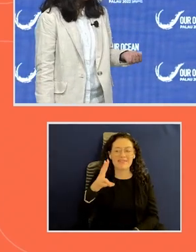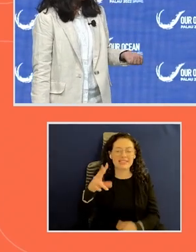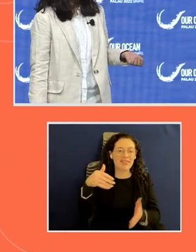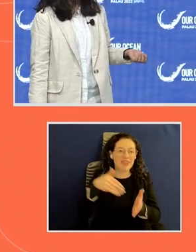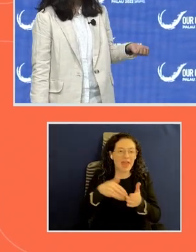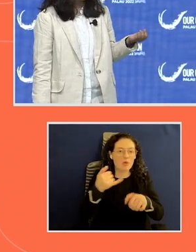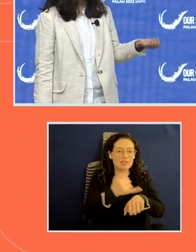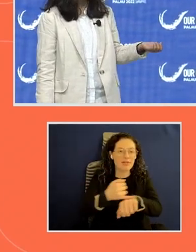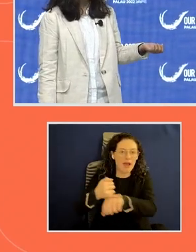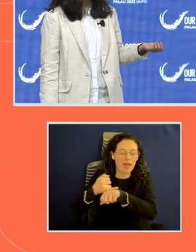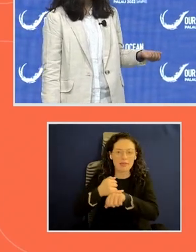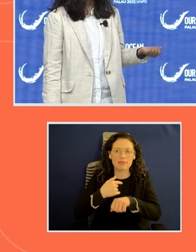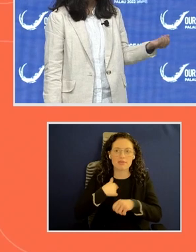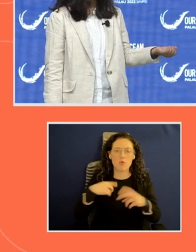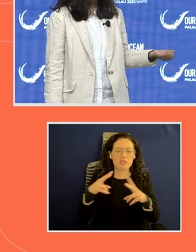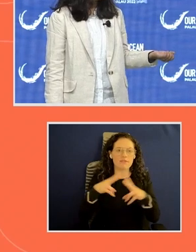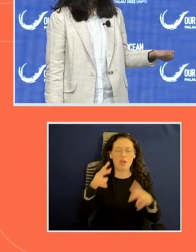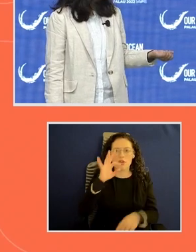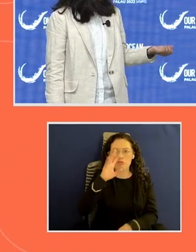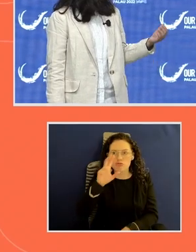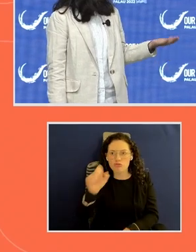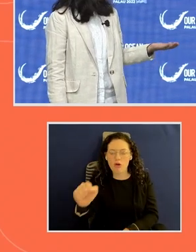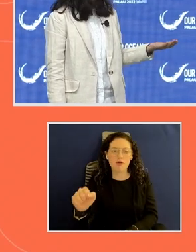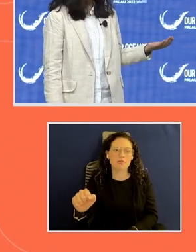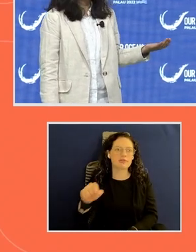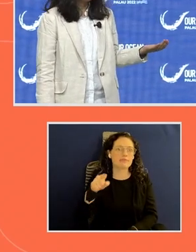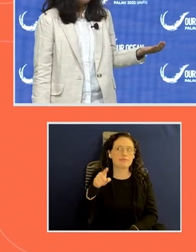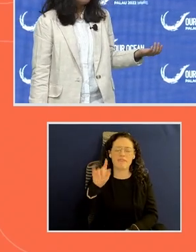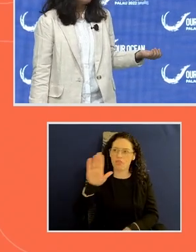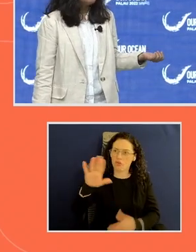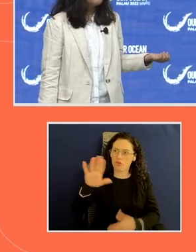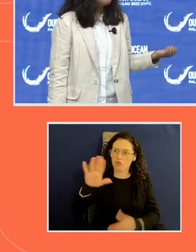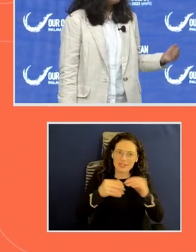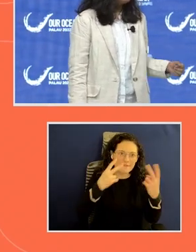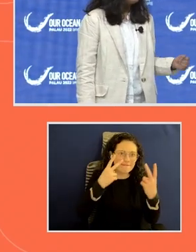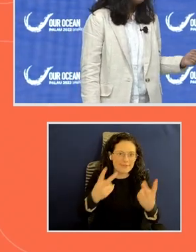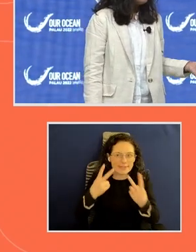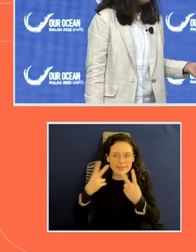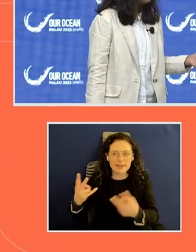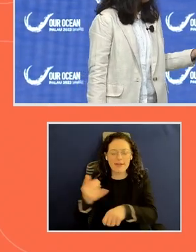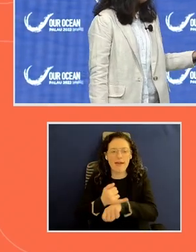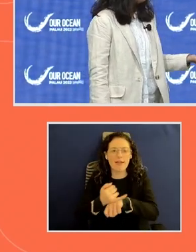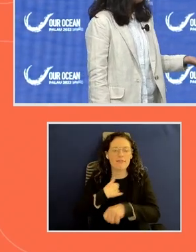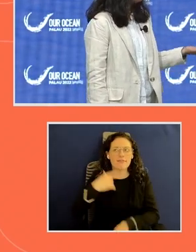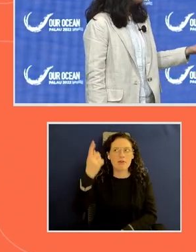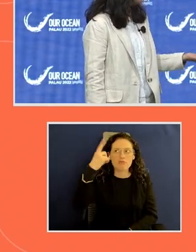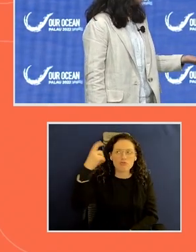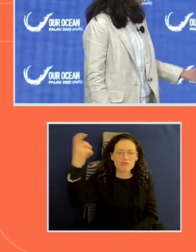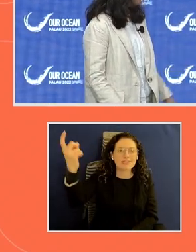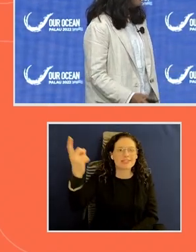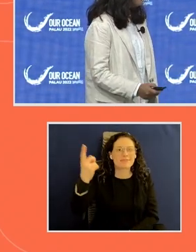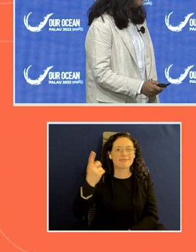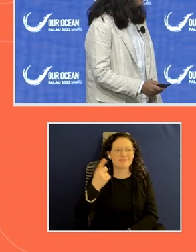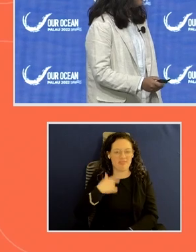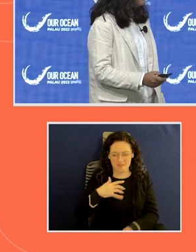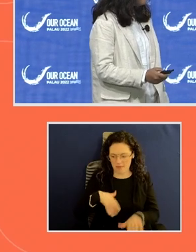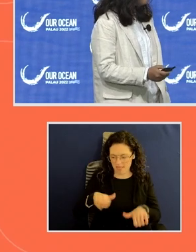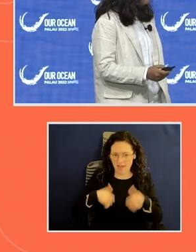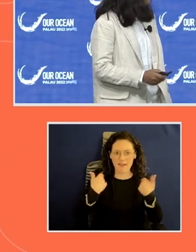drawn of the stories of them visiting islands, and dream of a life of island-hopping discovery like theirs.